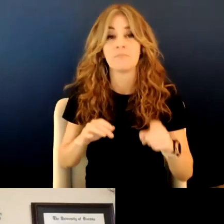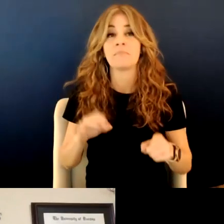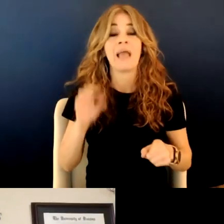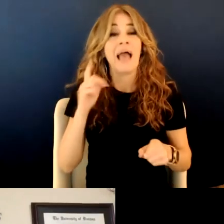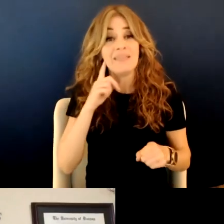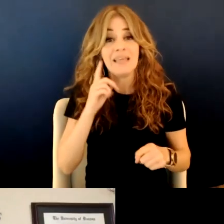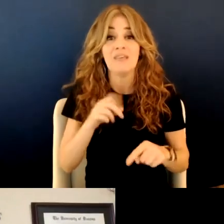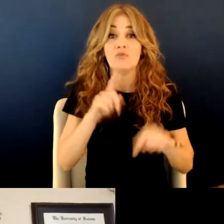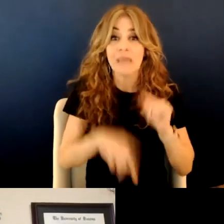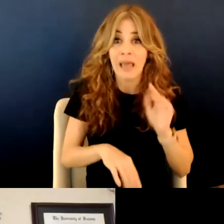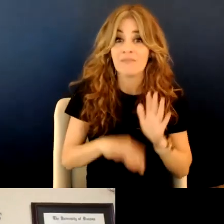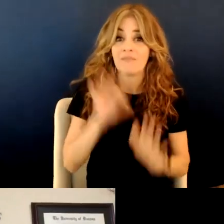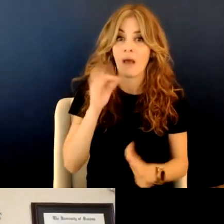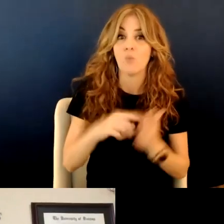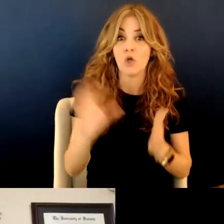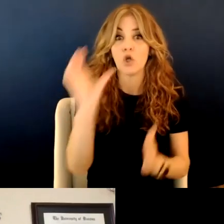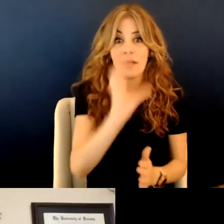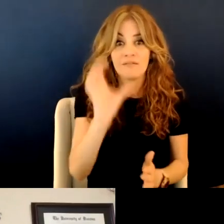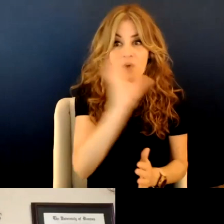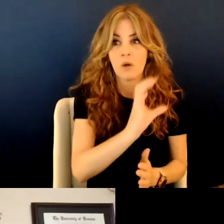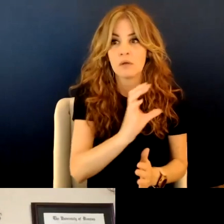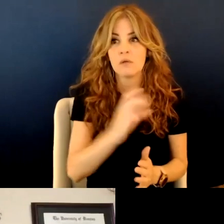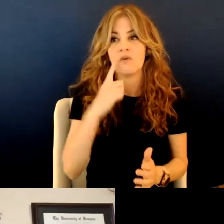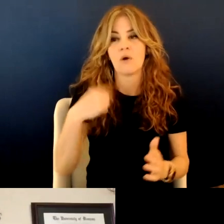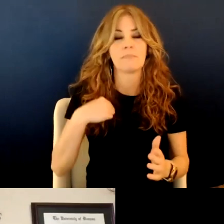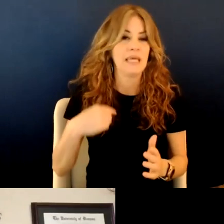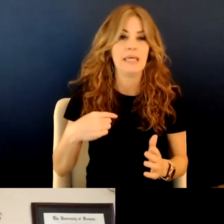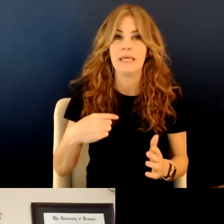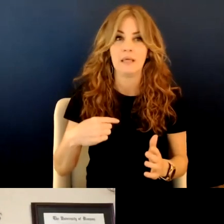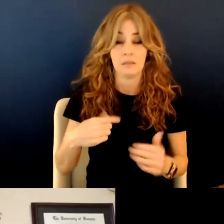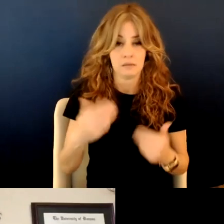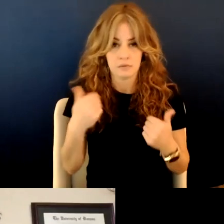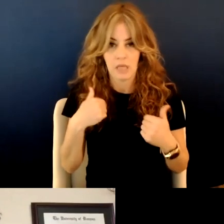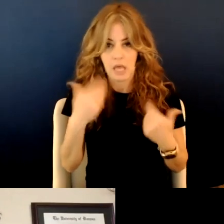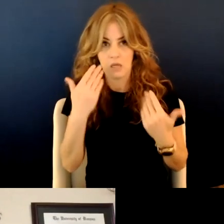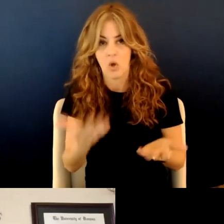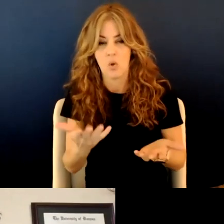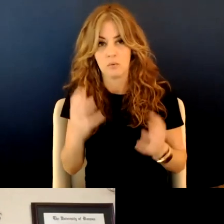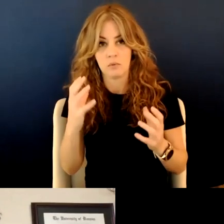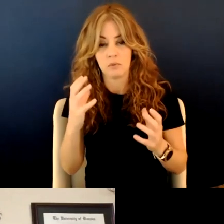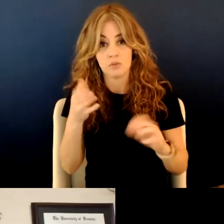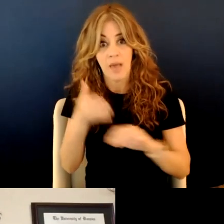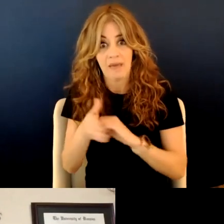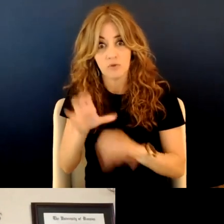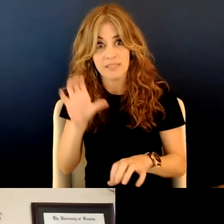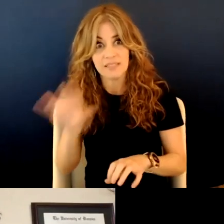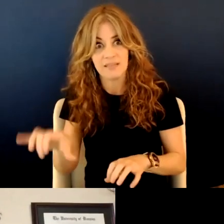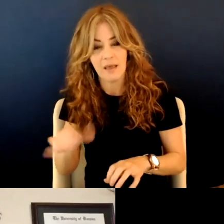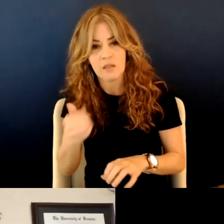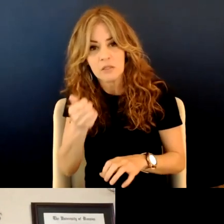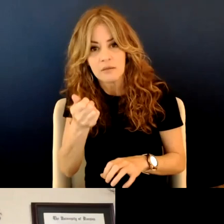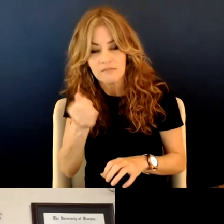to find what you're looking for, that it, for me, it opened up. I mean, I didn't know. It was amazing once I did it, because if you select